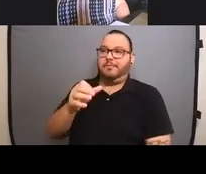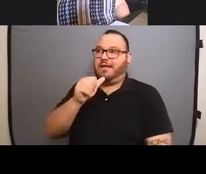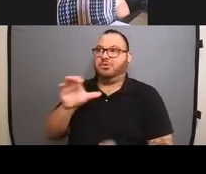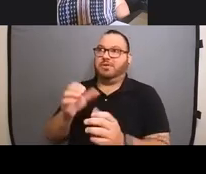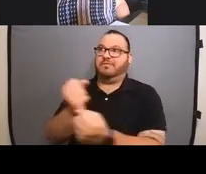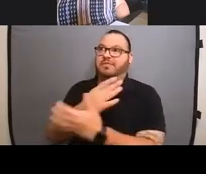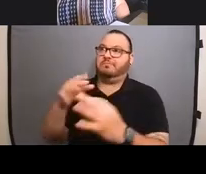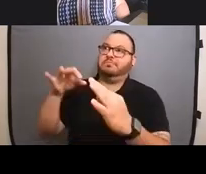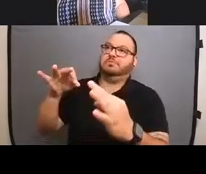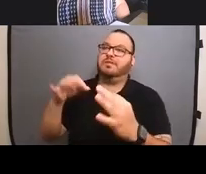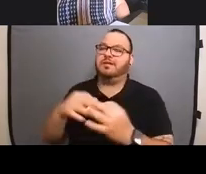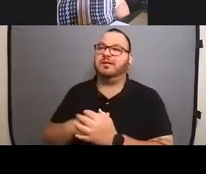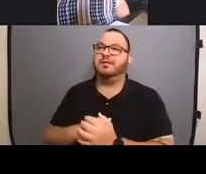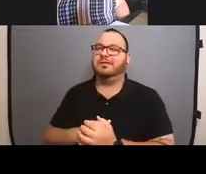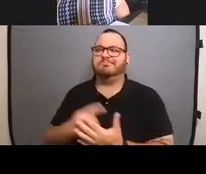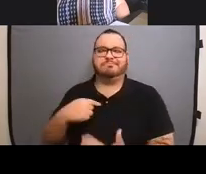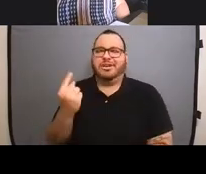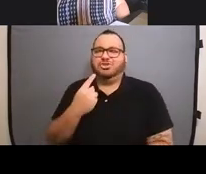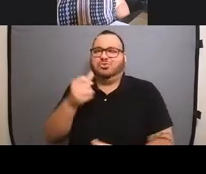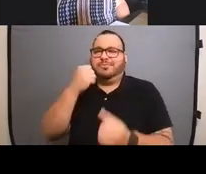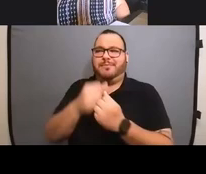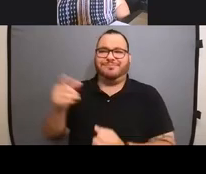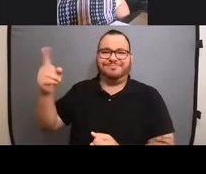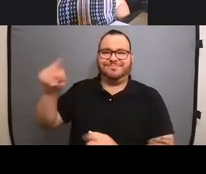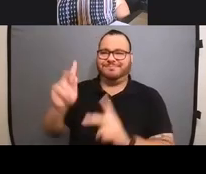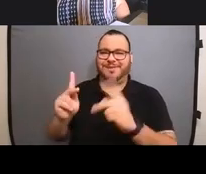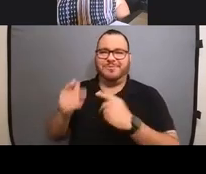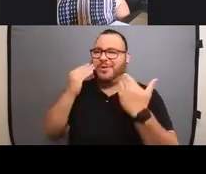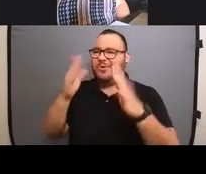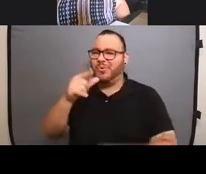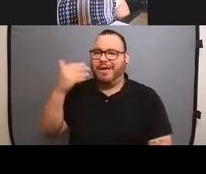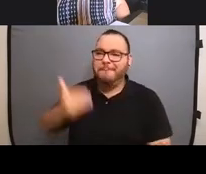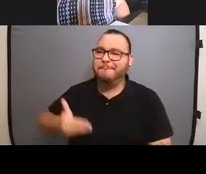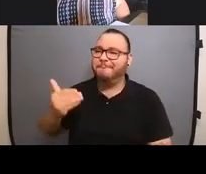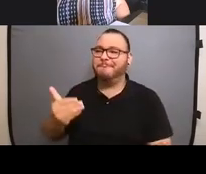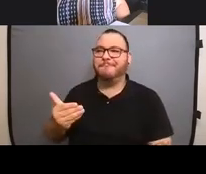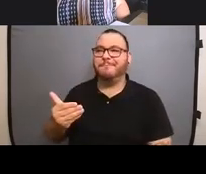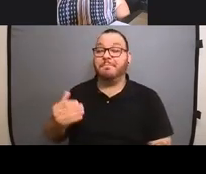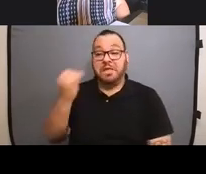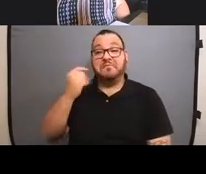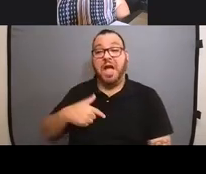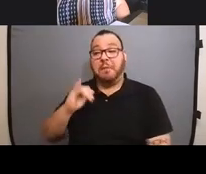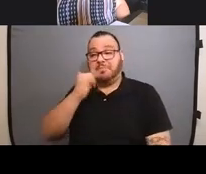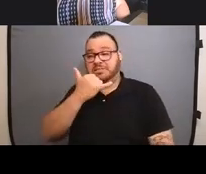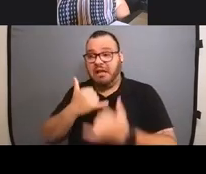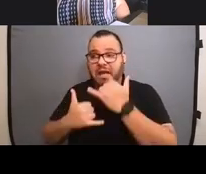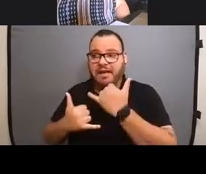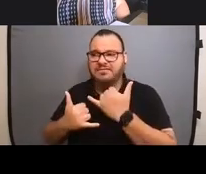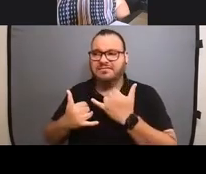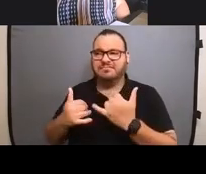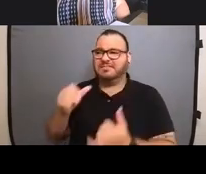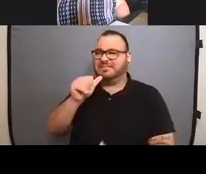um, then I just remember they don't know me. They don't know anything about me. And even if I have made mistakes, it's not their place to tell me.